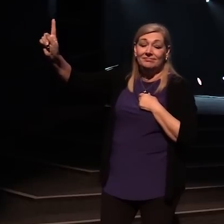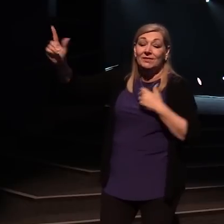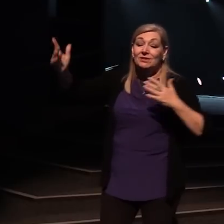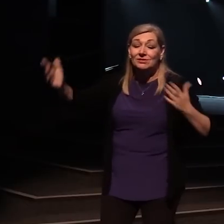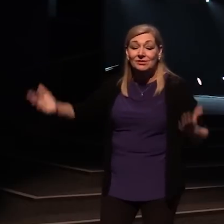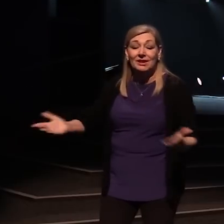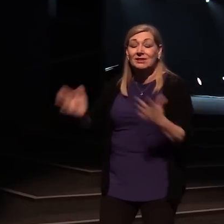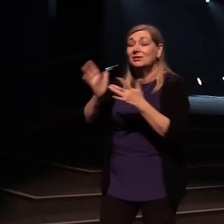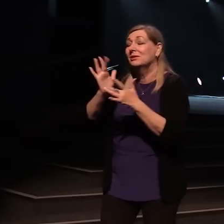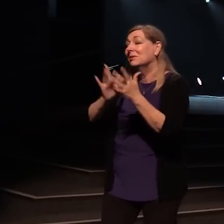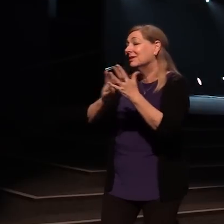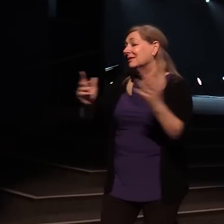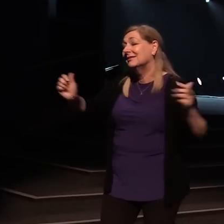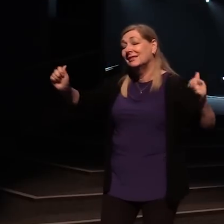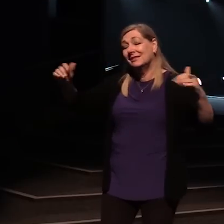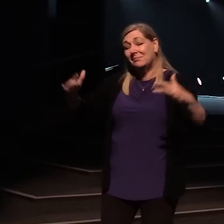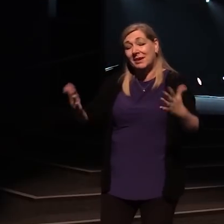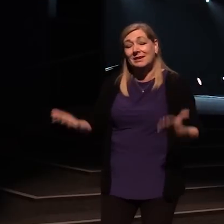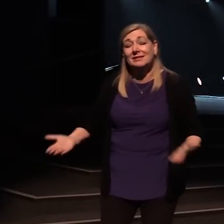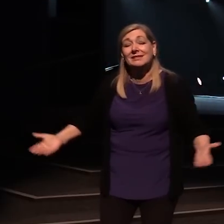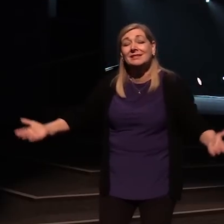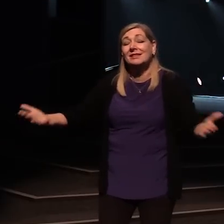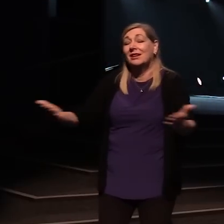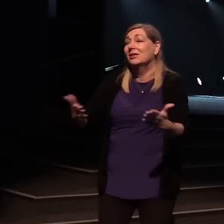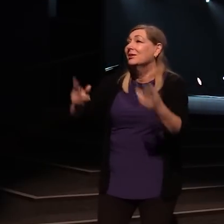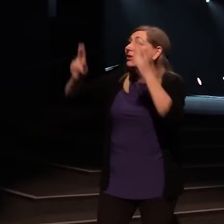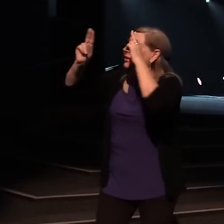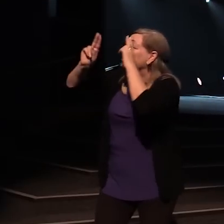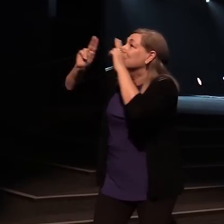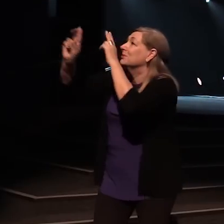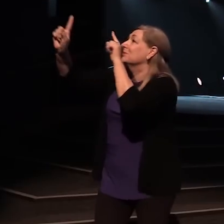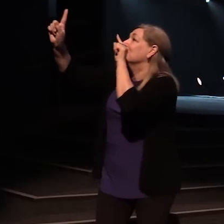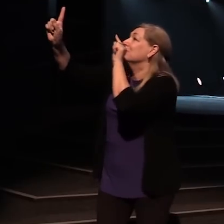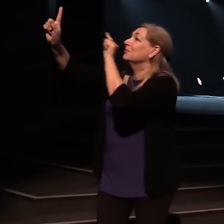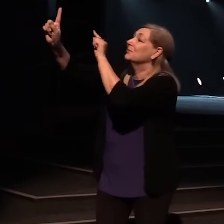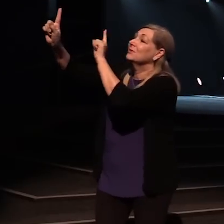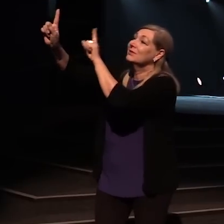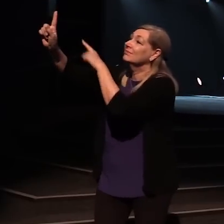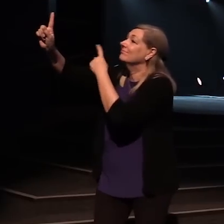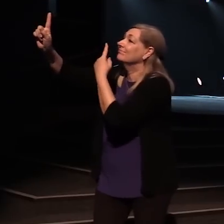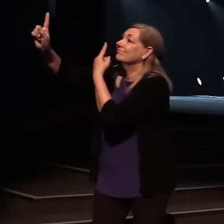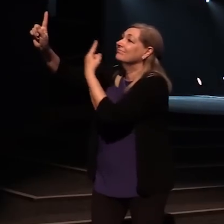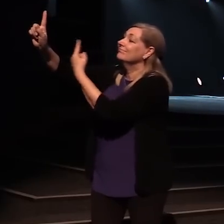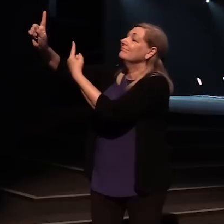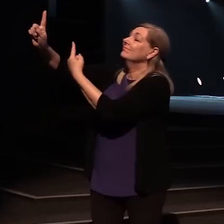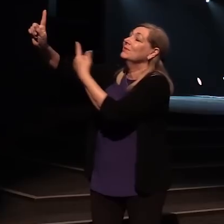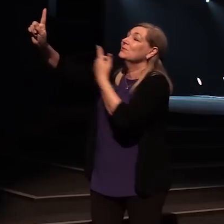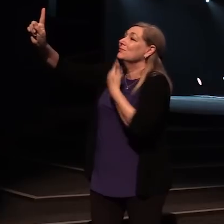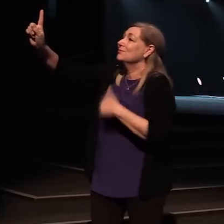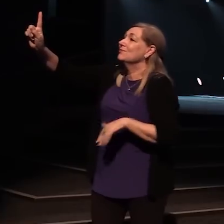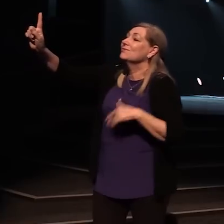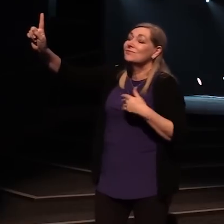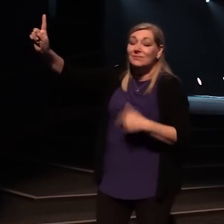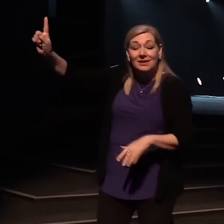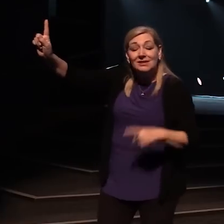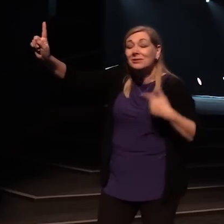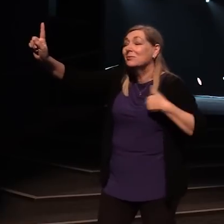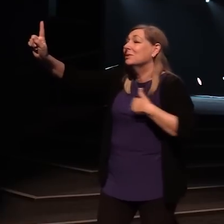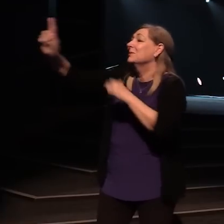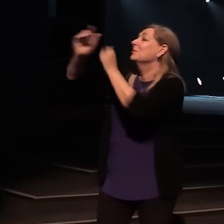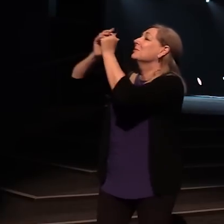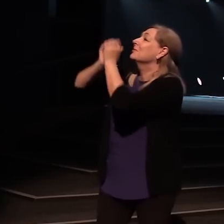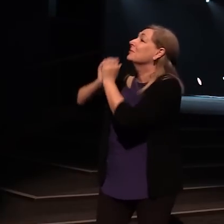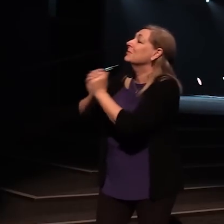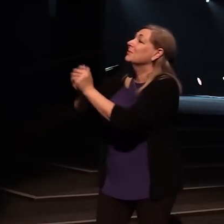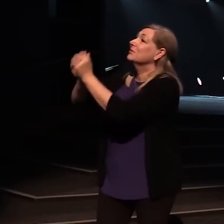Jesus, gathered in this place to honor you. You alone, to worship